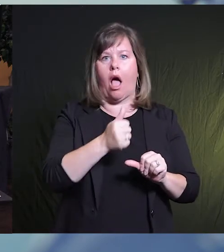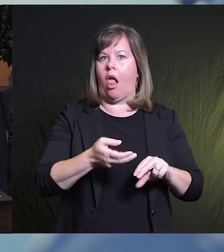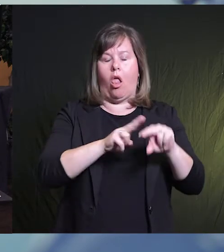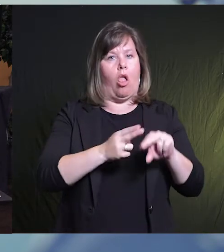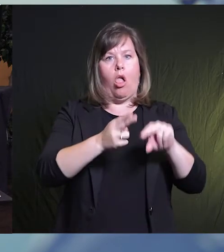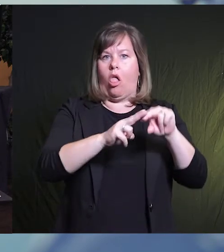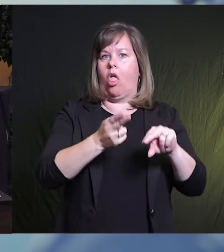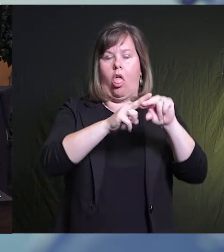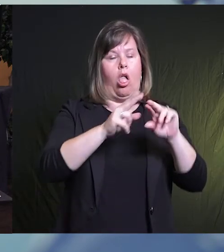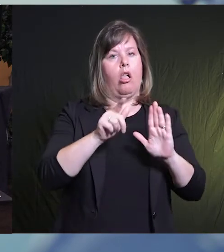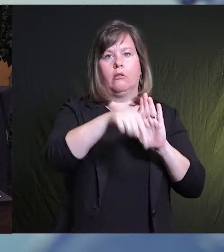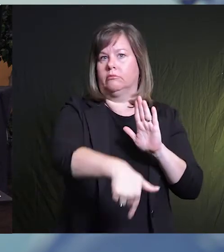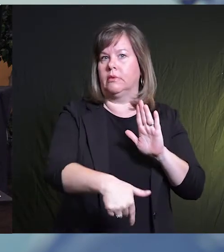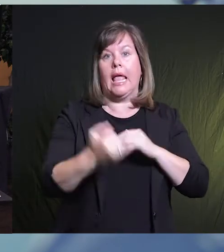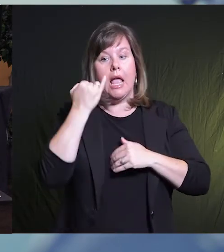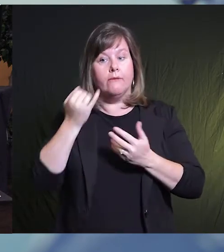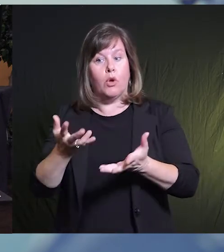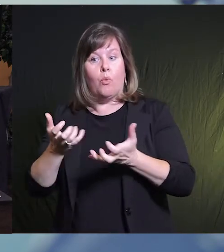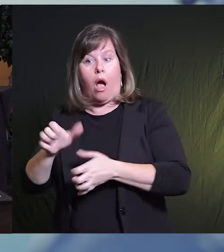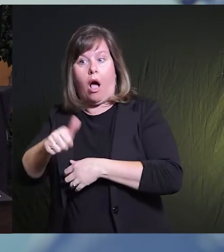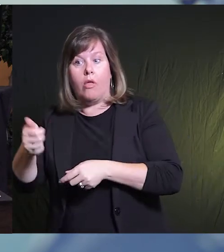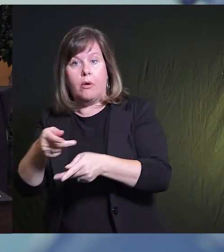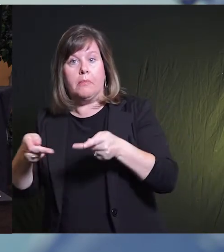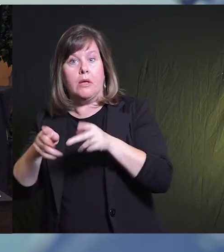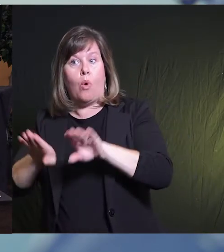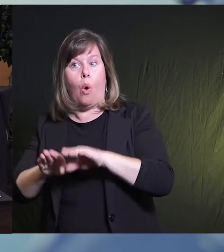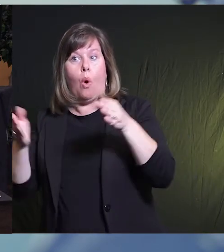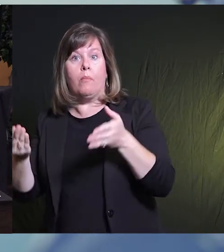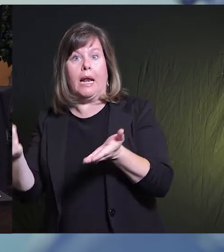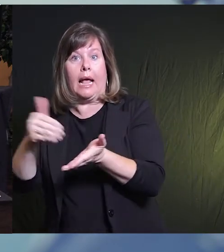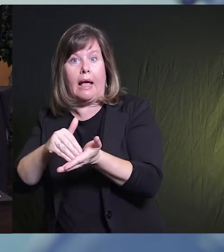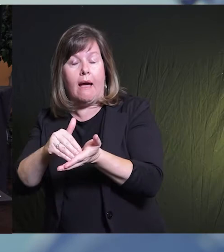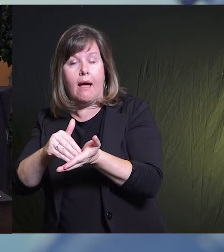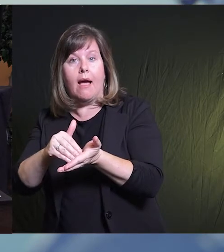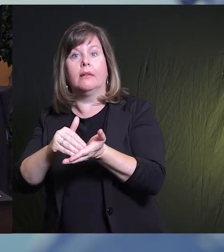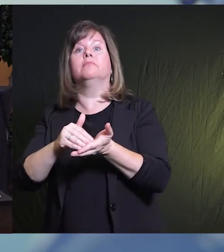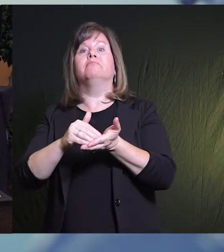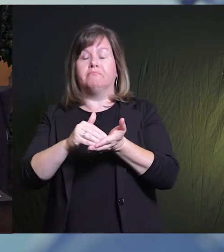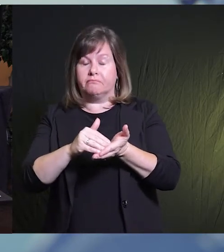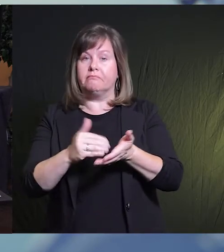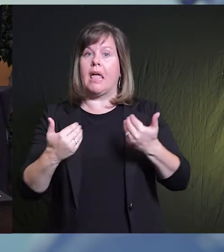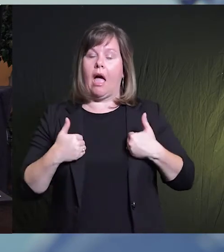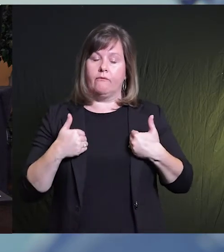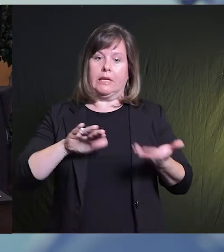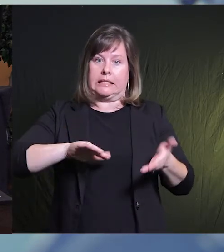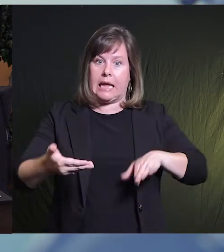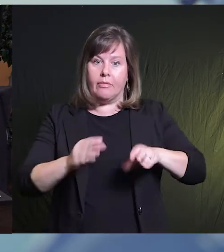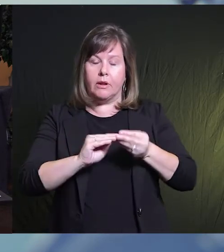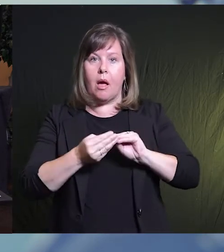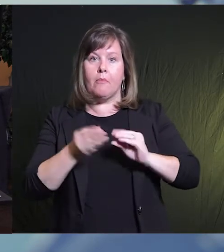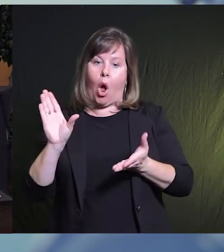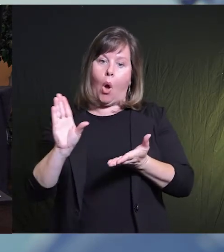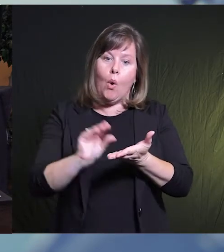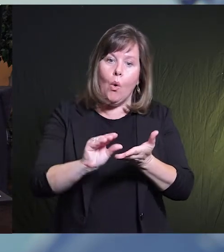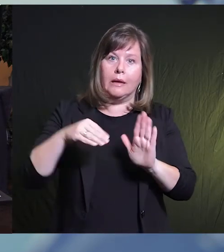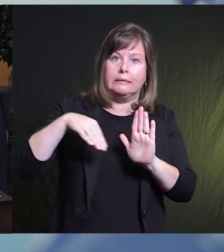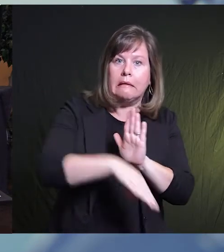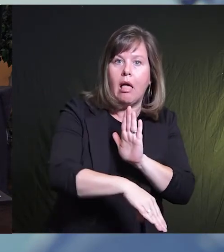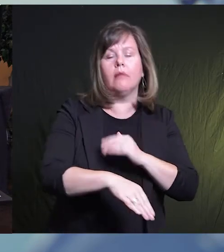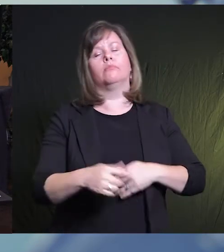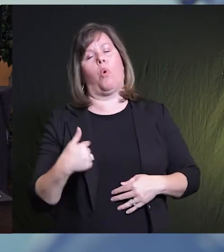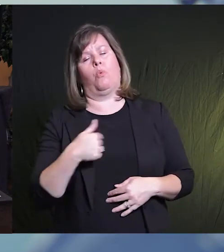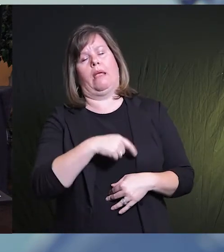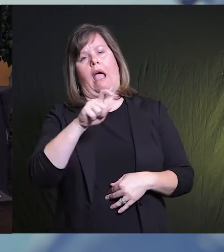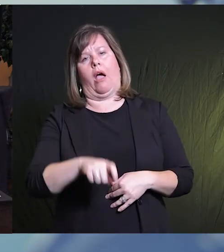open and to see our numbers of cases and deaths decline, we have to do the easy things at the very least, the easy